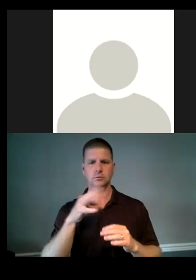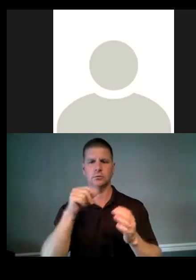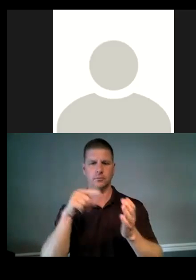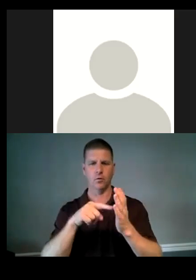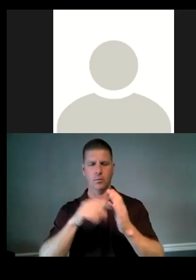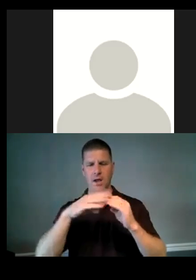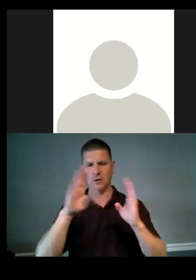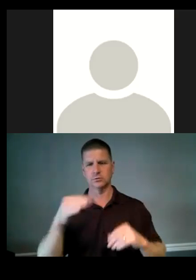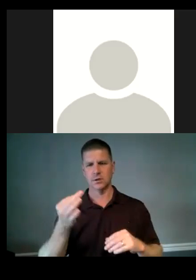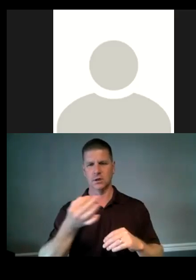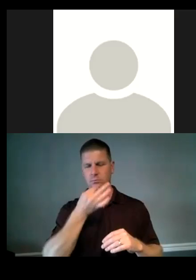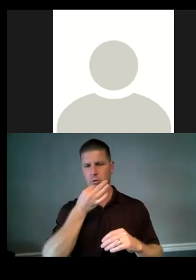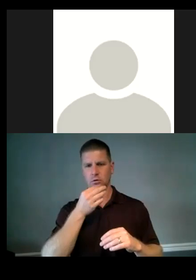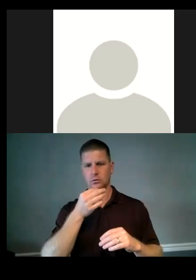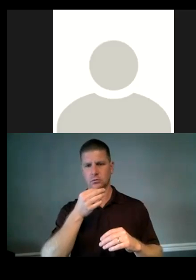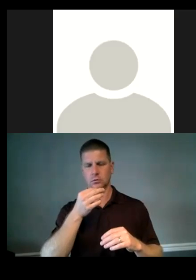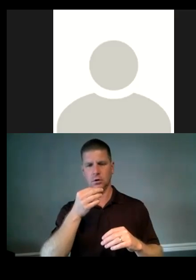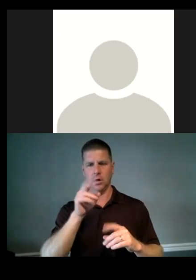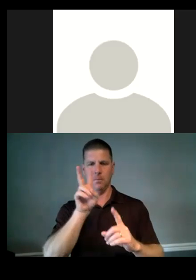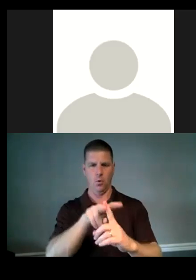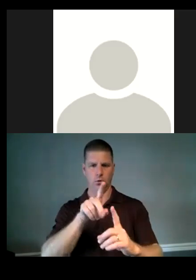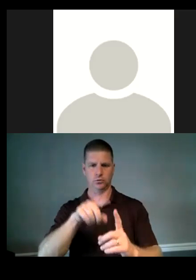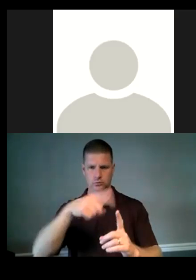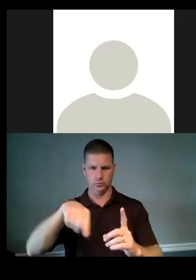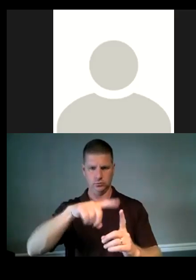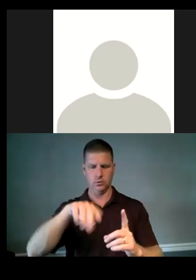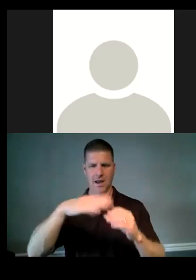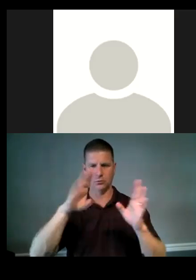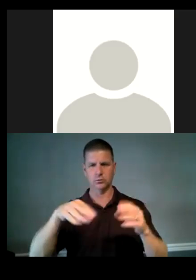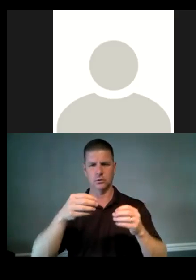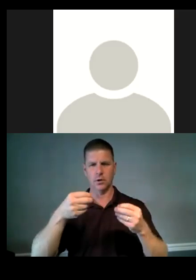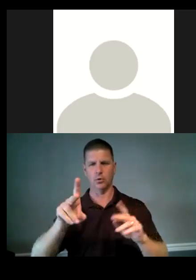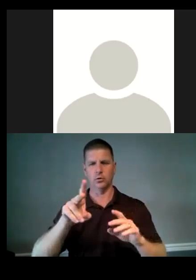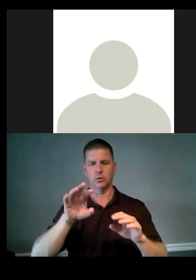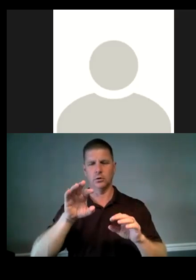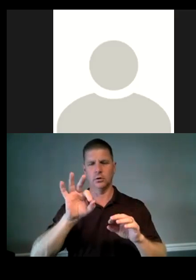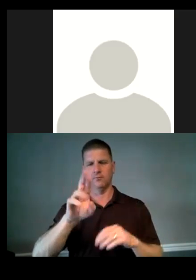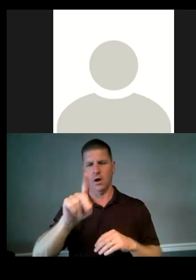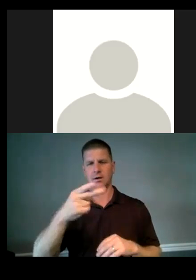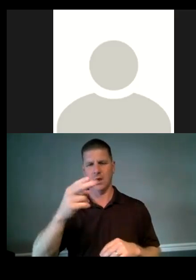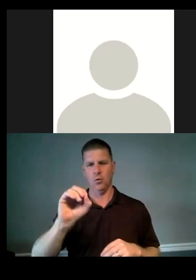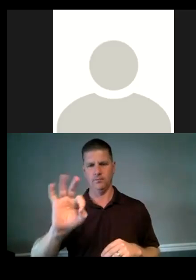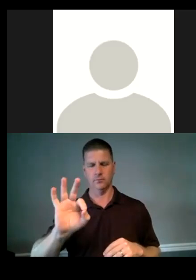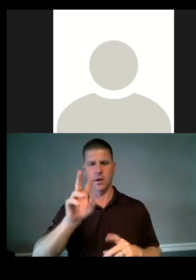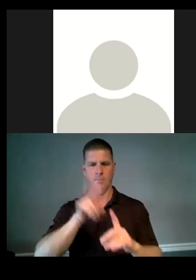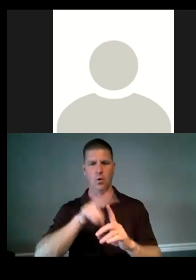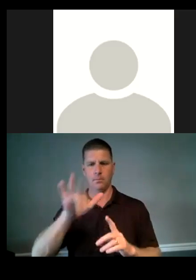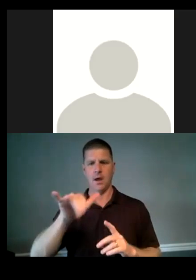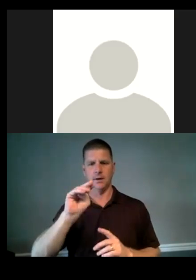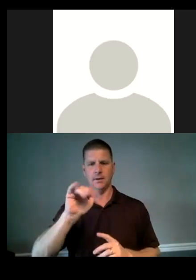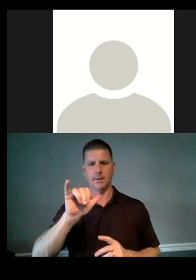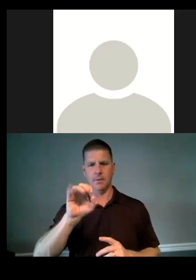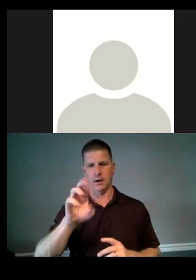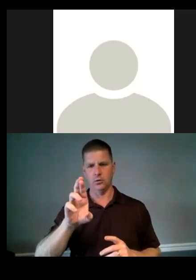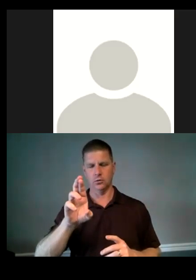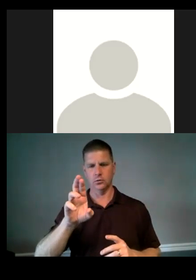experts appointed to oversee the housing opportunity fund, uh, from across the city appointed by the mayor. So they meet, they,